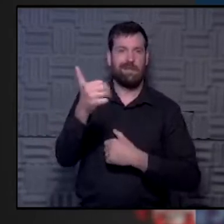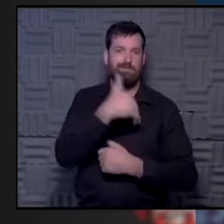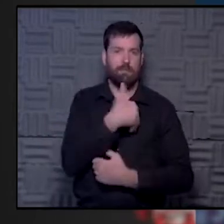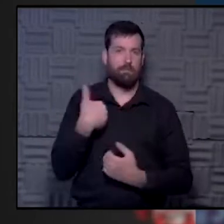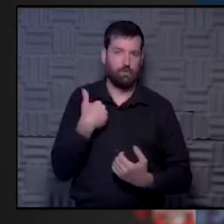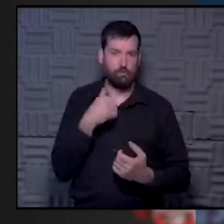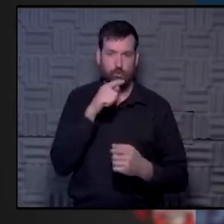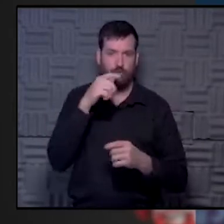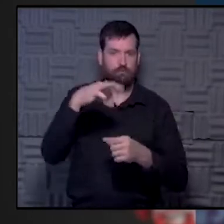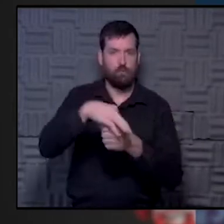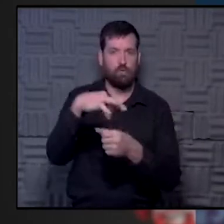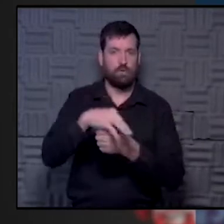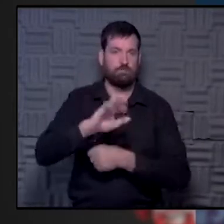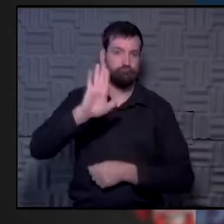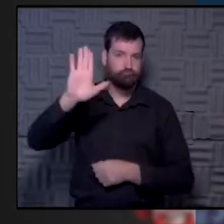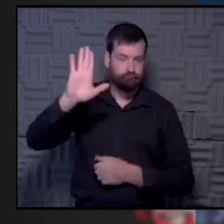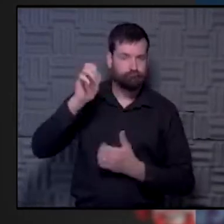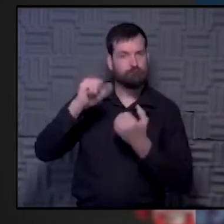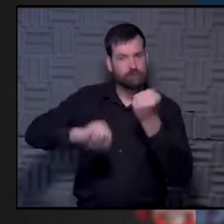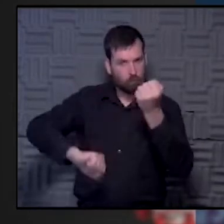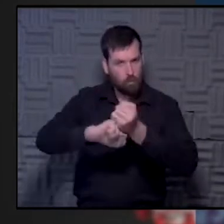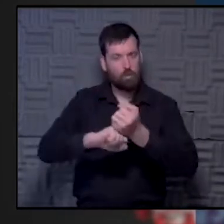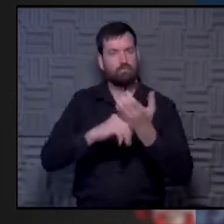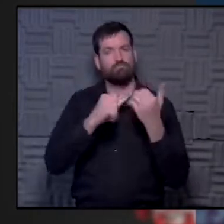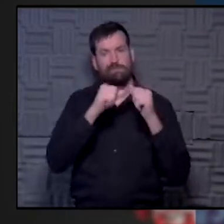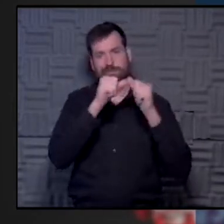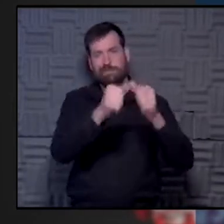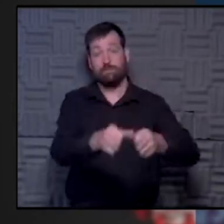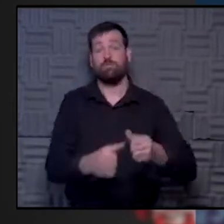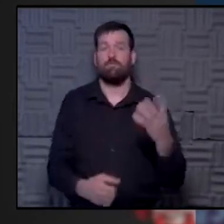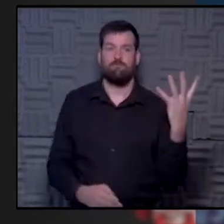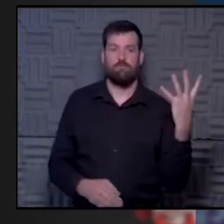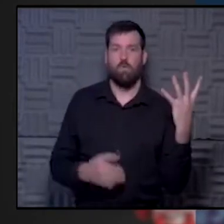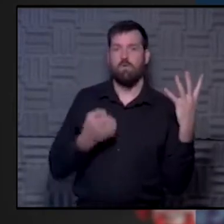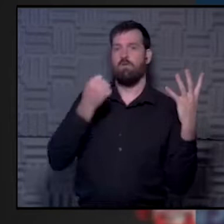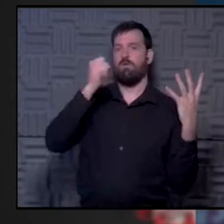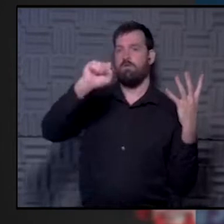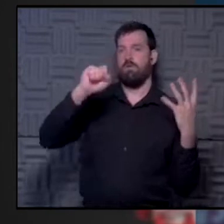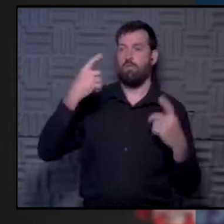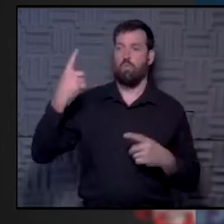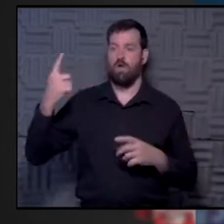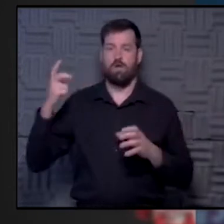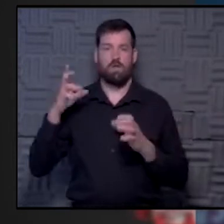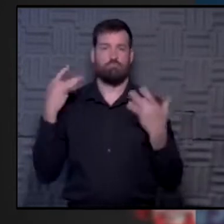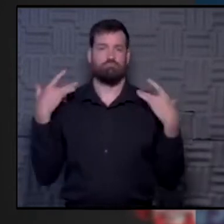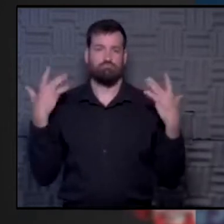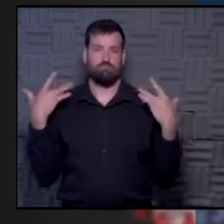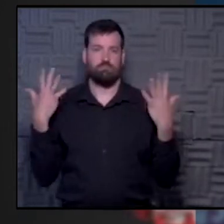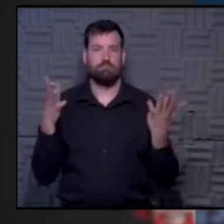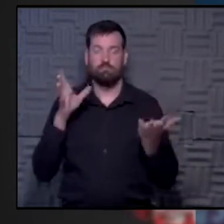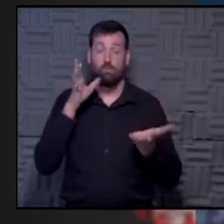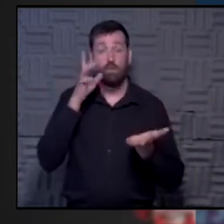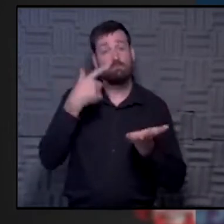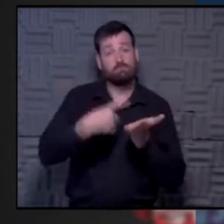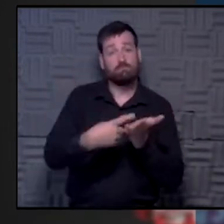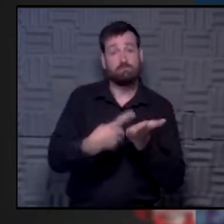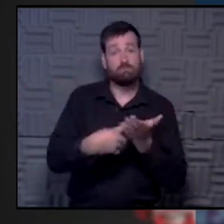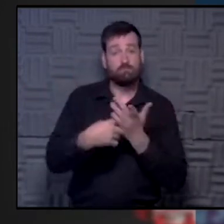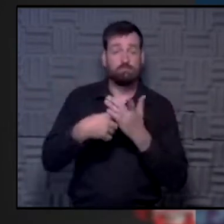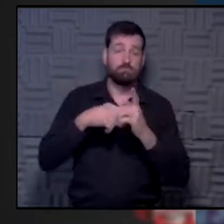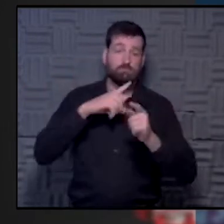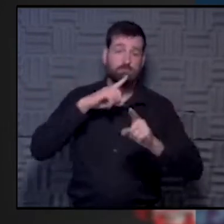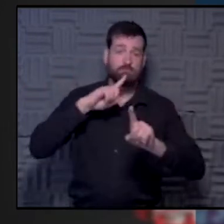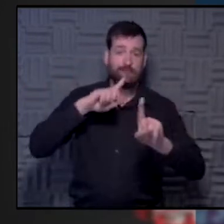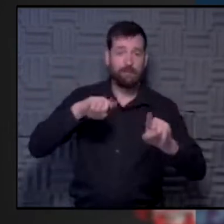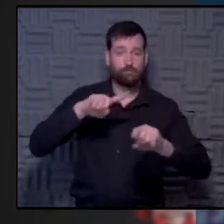panel who voted in favor of continuing, four voted against, and one member abstained. We'll get to also answer questions